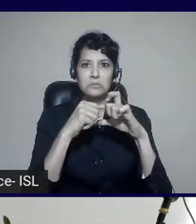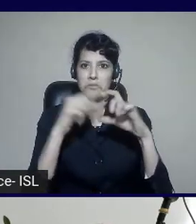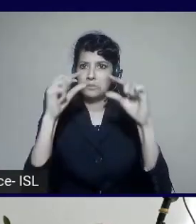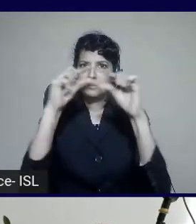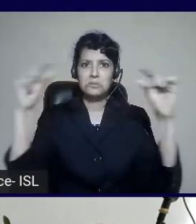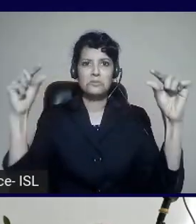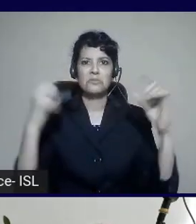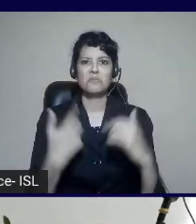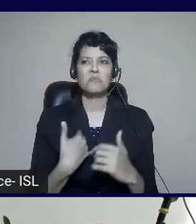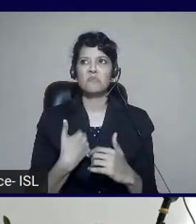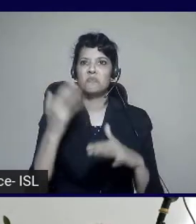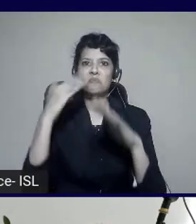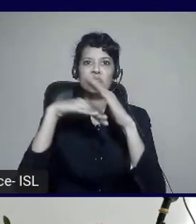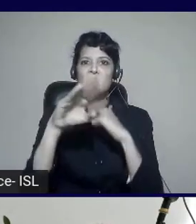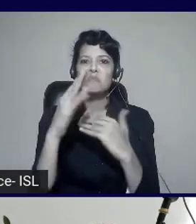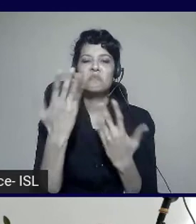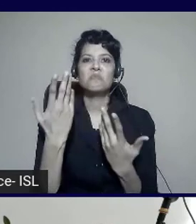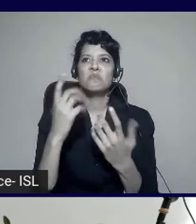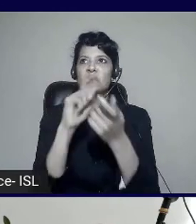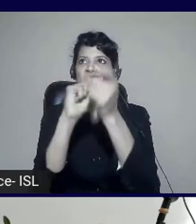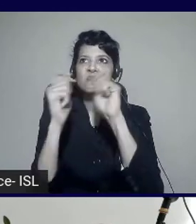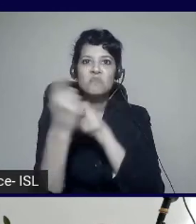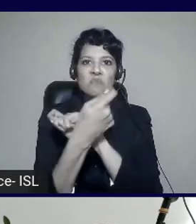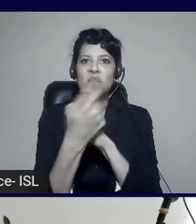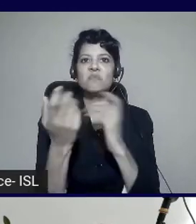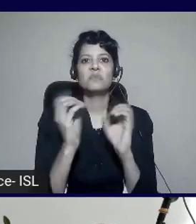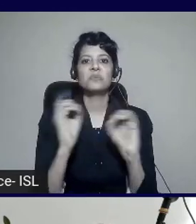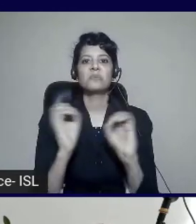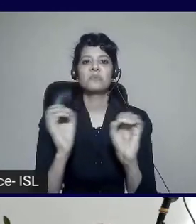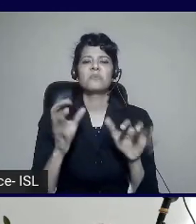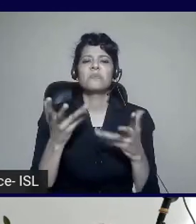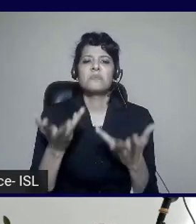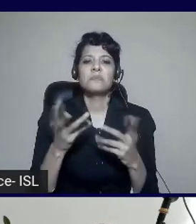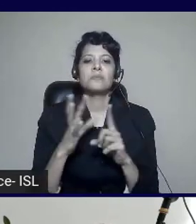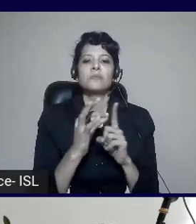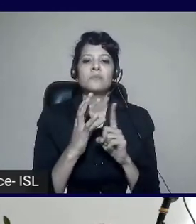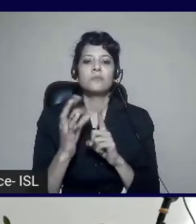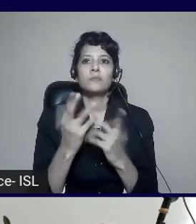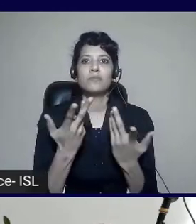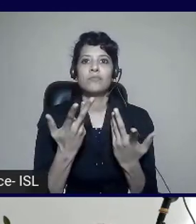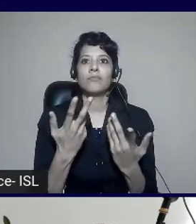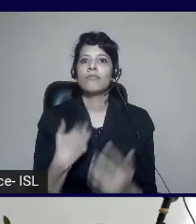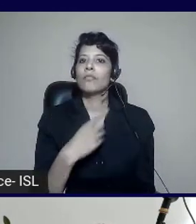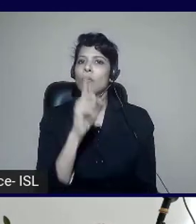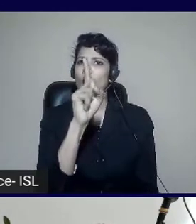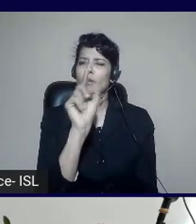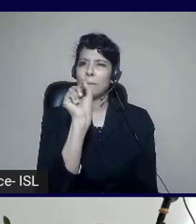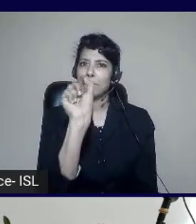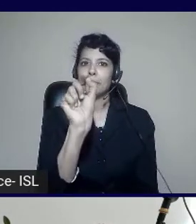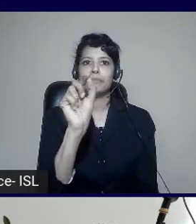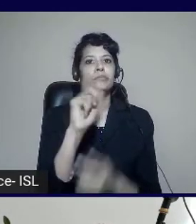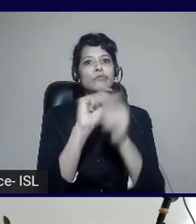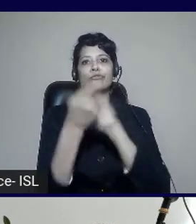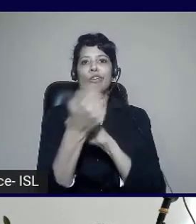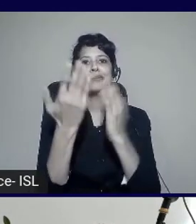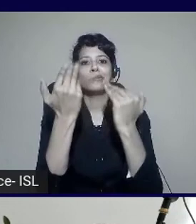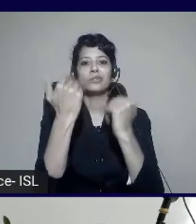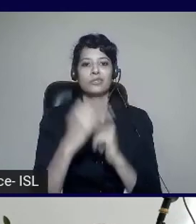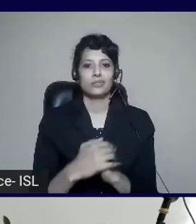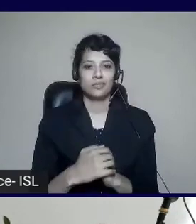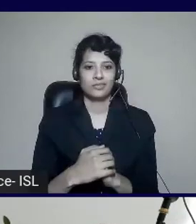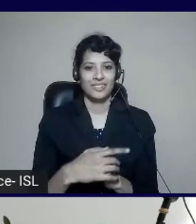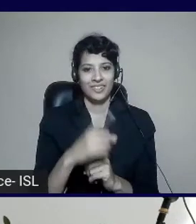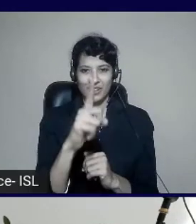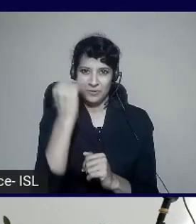and change the HTML? Now you can change it with one button. So I'm going to show you here. So I've got a little project